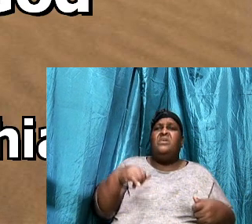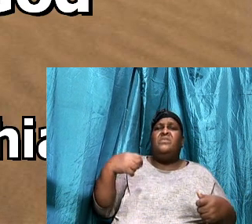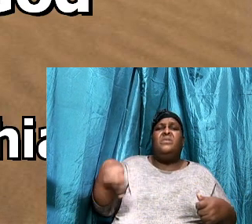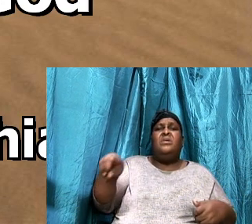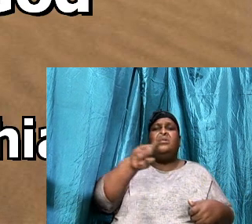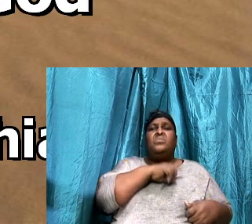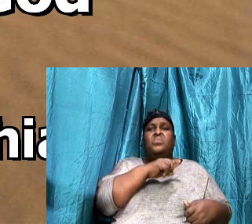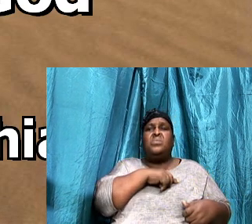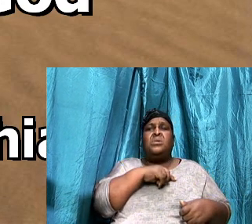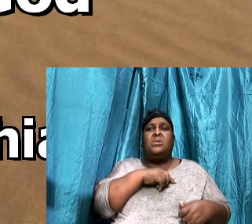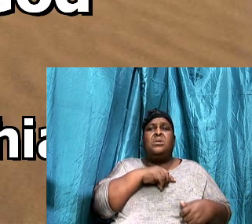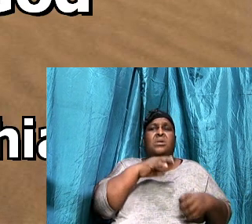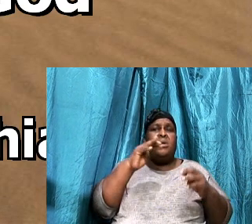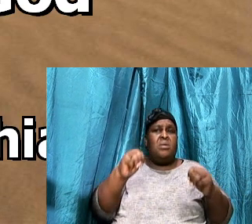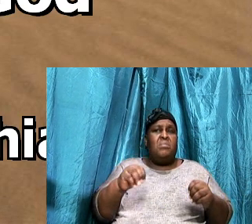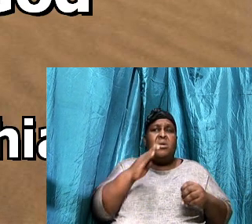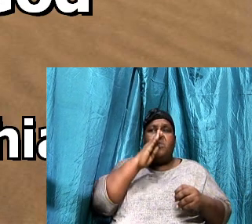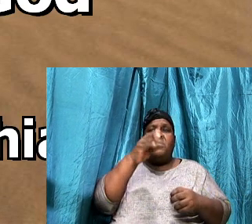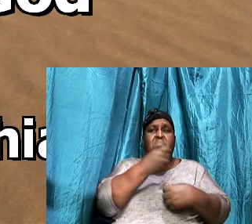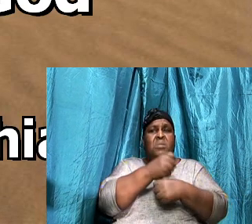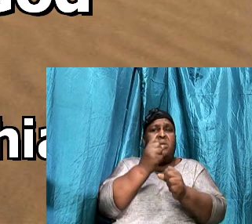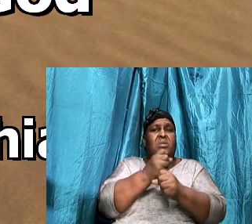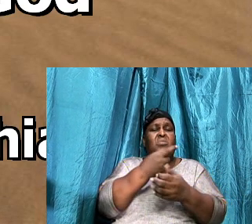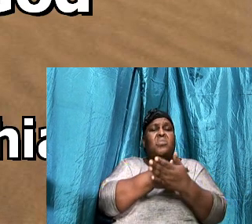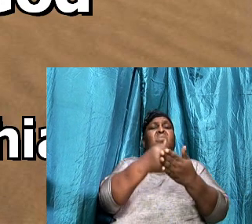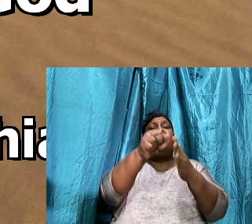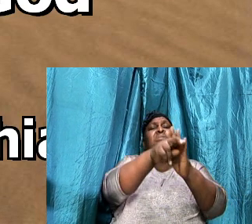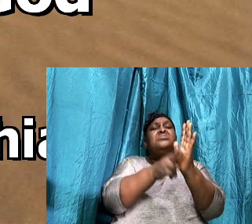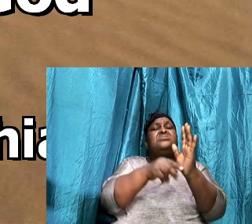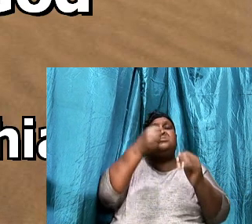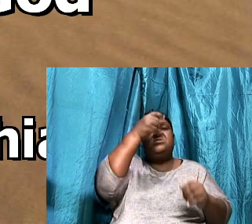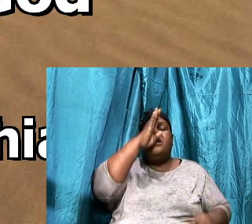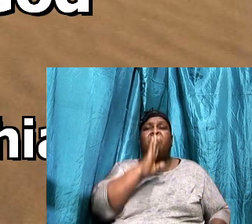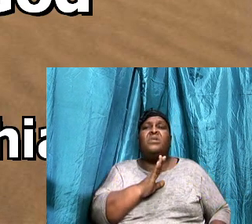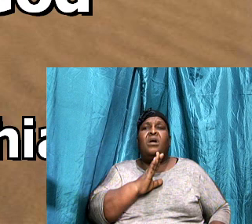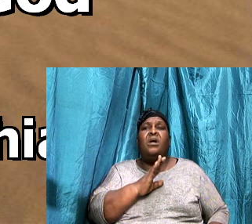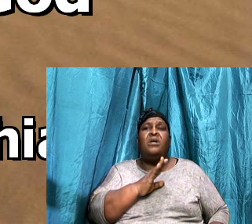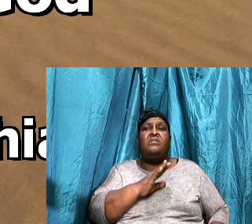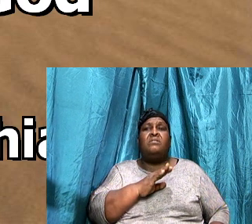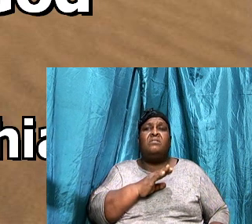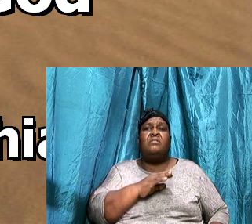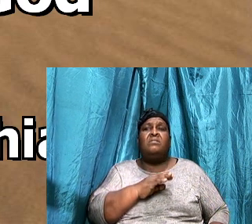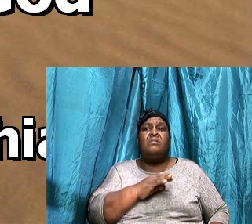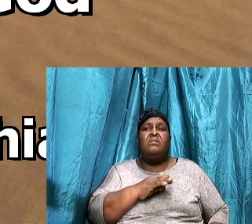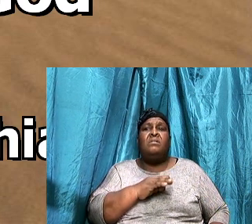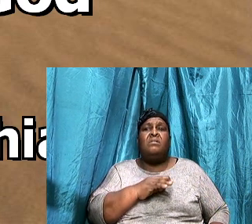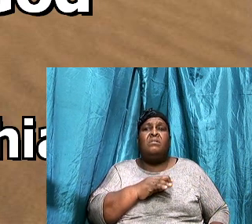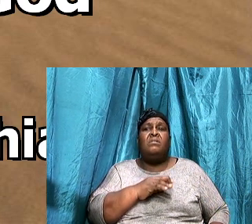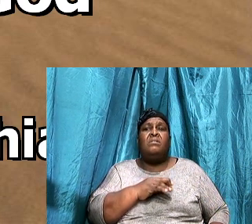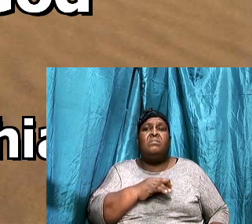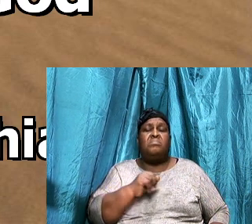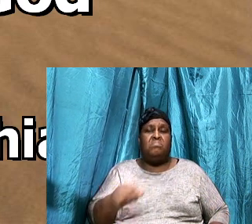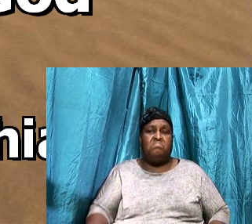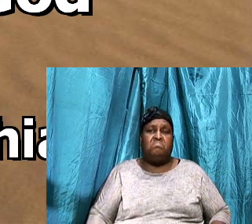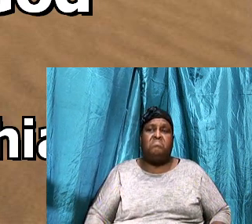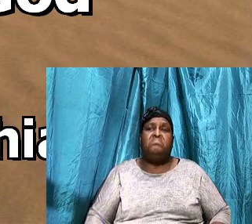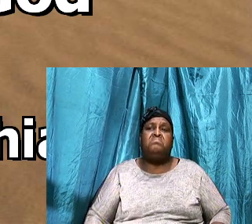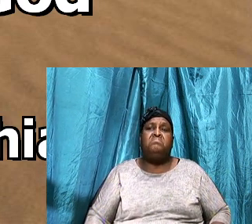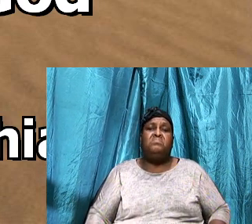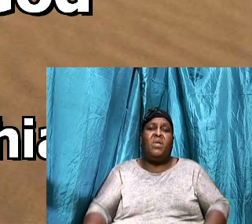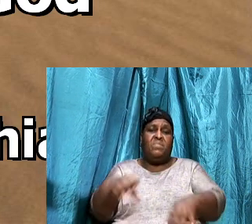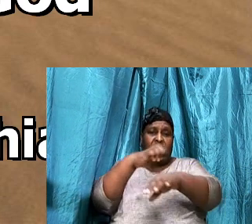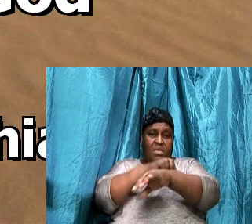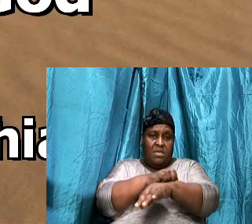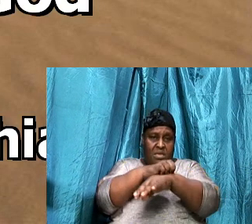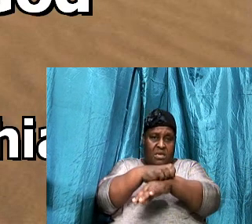be made, The righteousness, Of God, I am going to read, For us, From the, English,